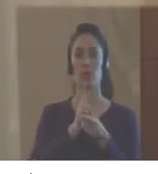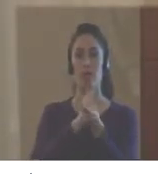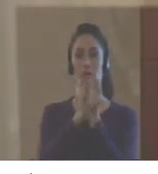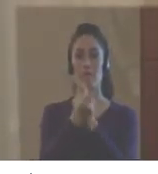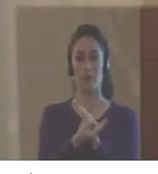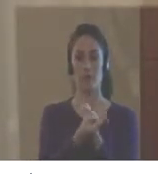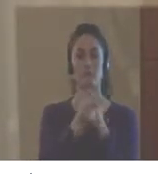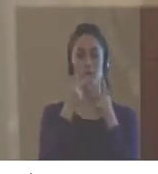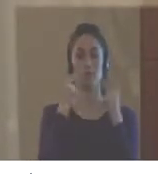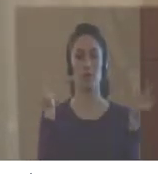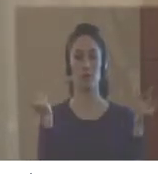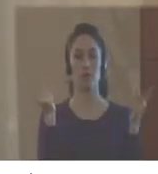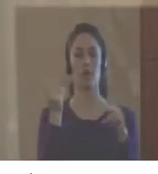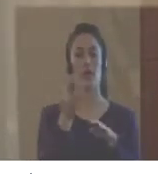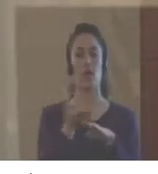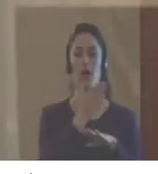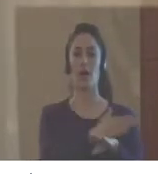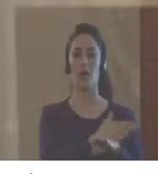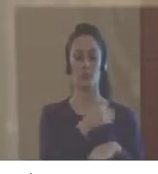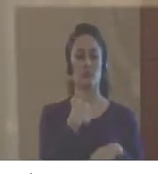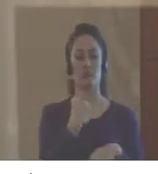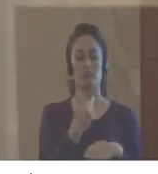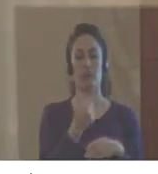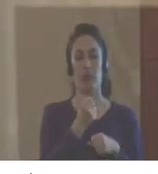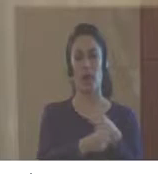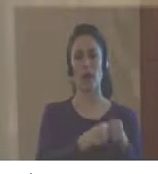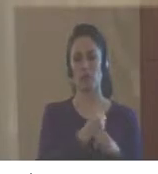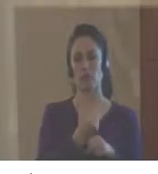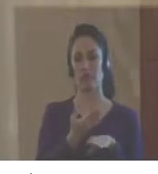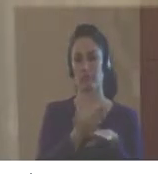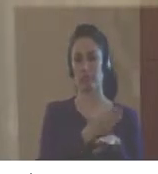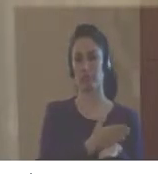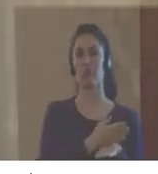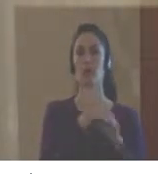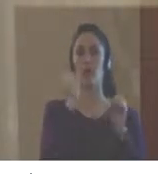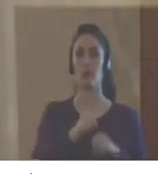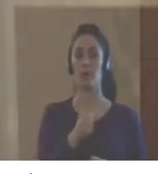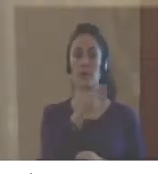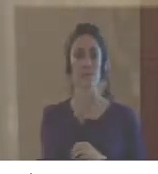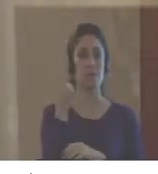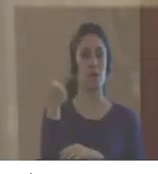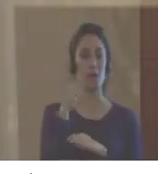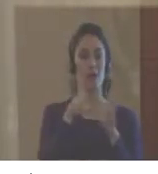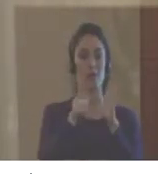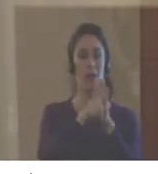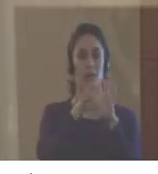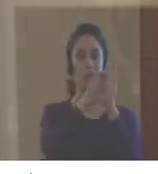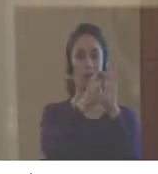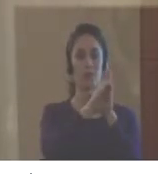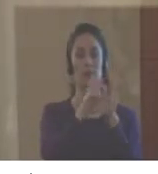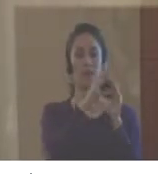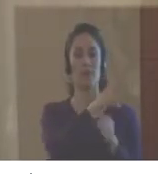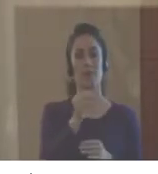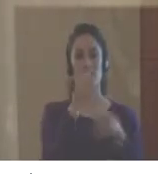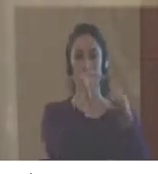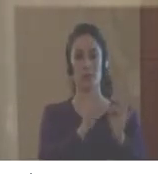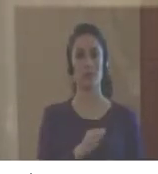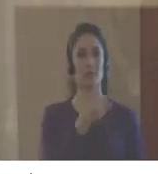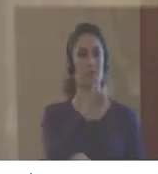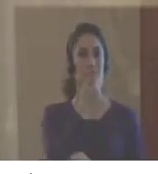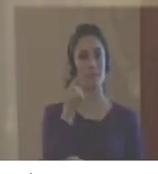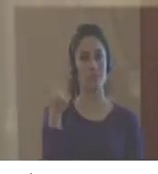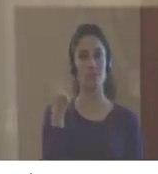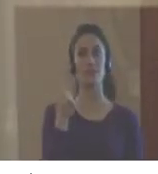processes of public policy reform recently, we have noticed that by improving all these